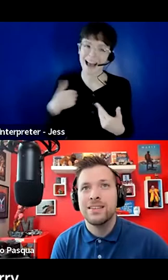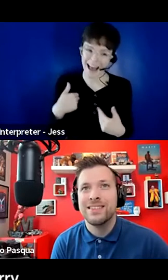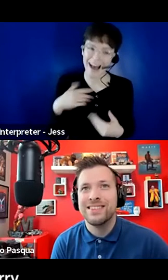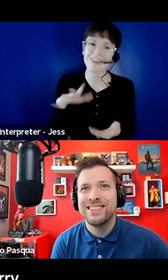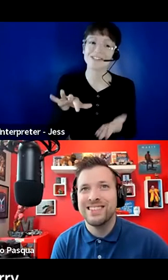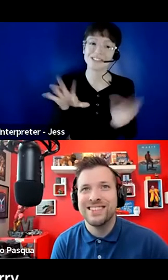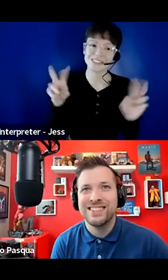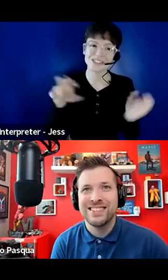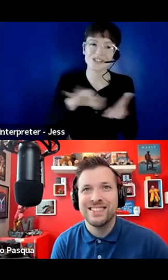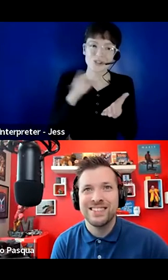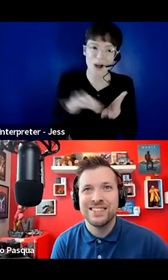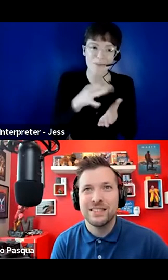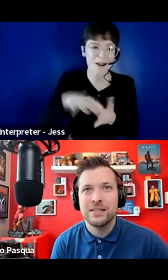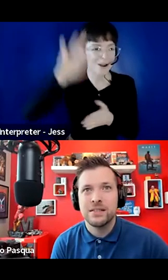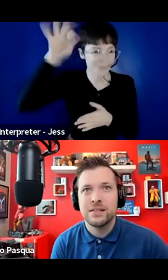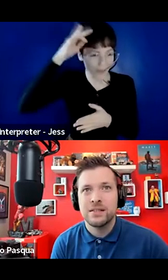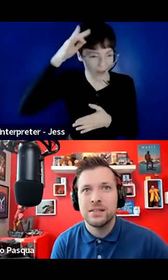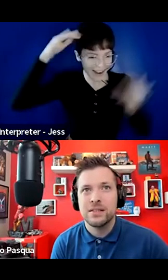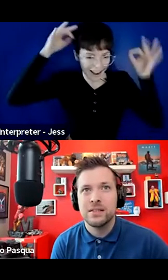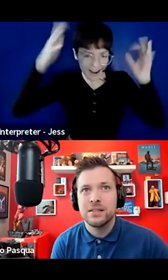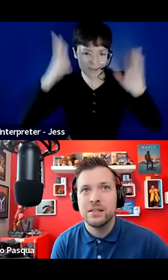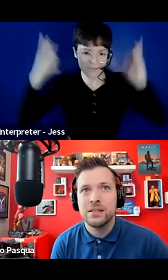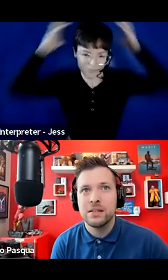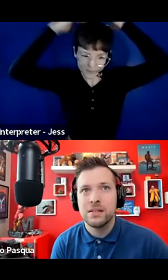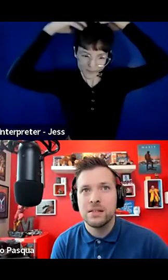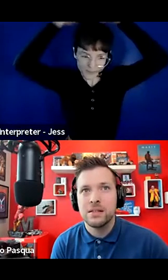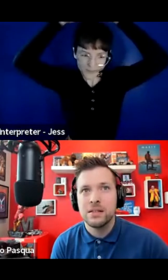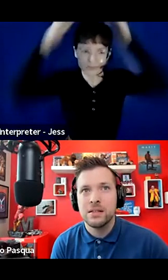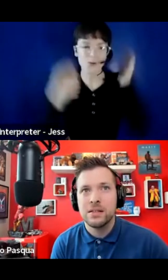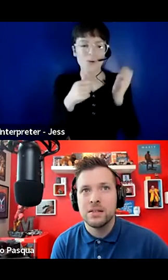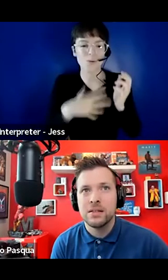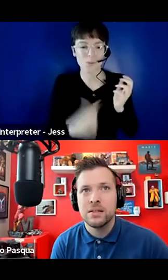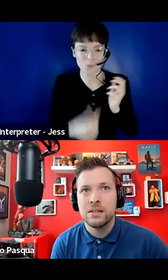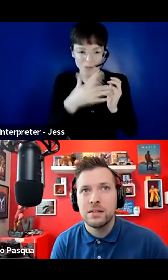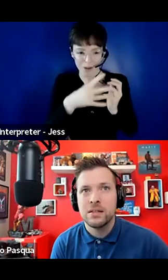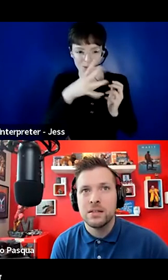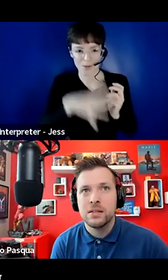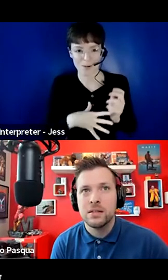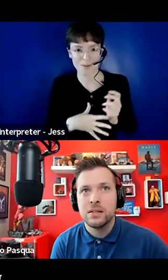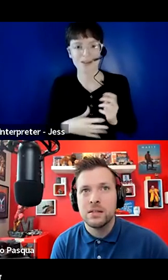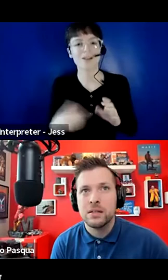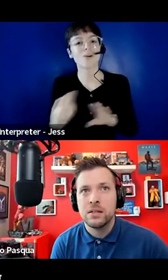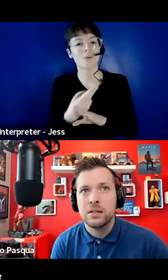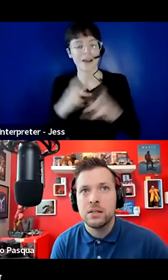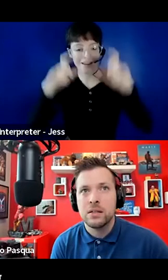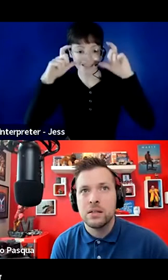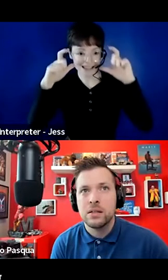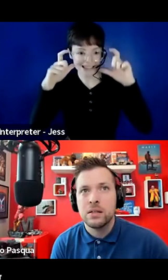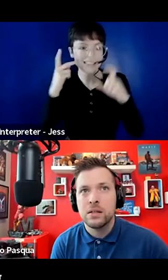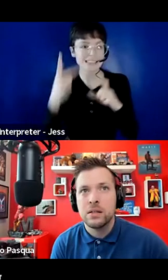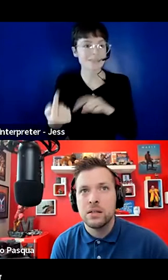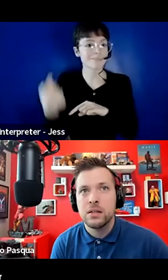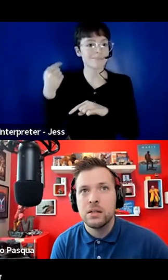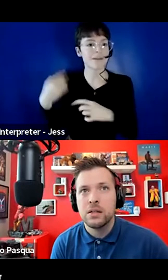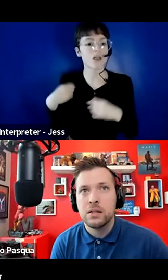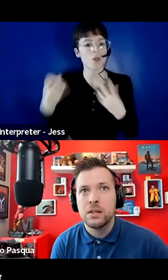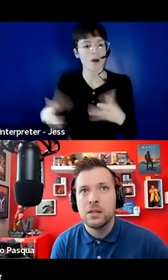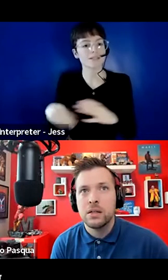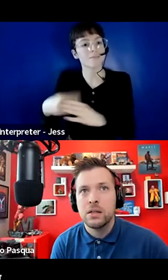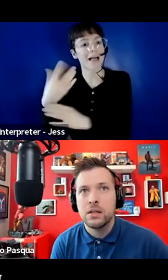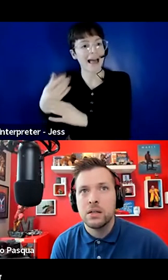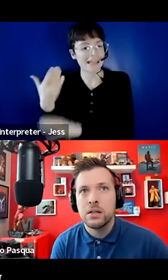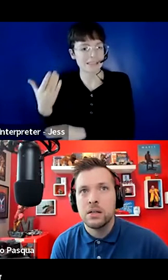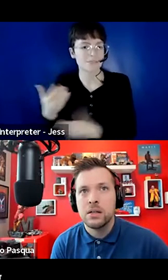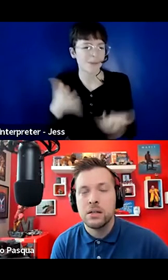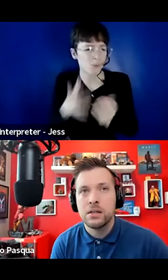I'm tied up in a bun. I'm wearing glasses and sitting in front of a bunch of plants. You may occasionally also see a big yellow dog